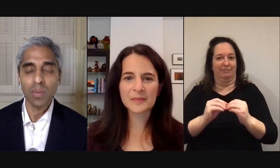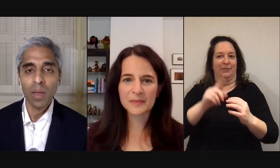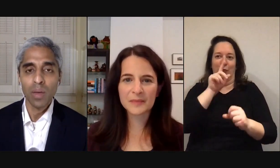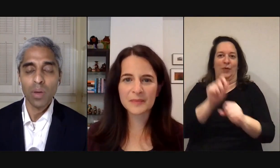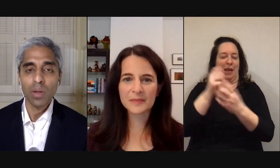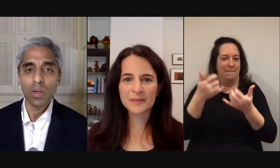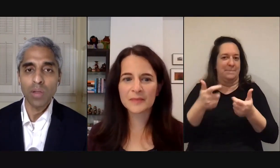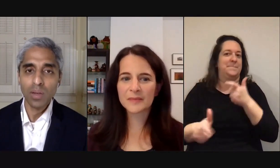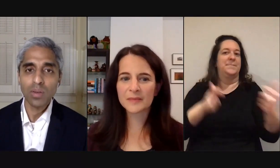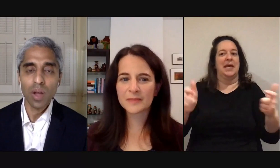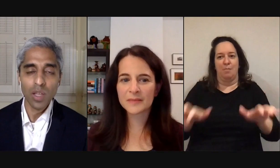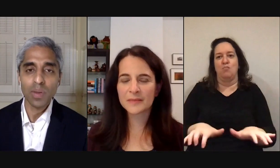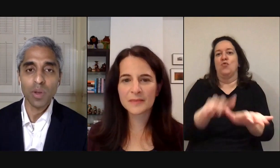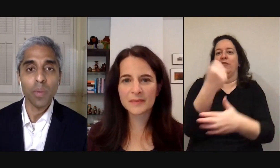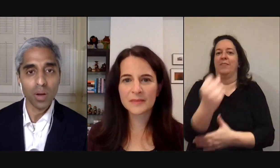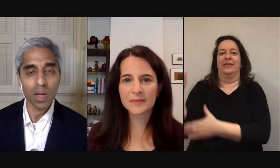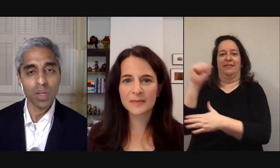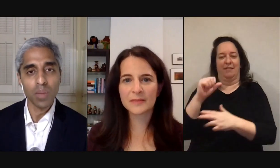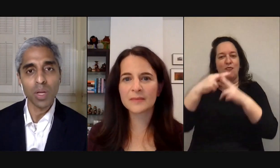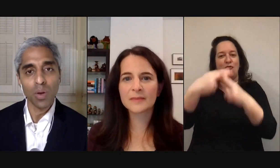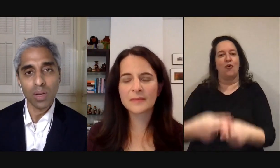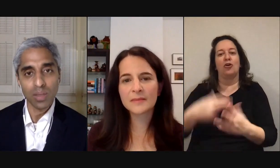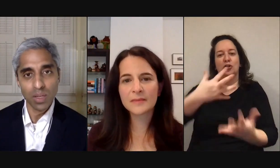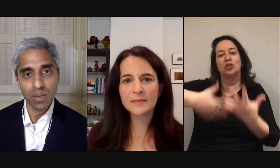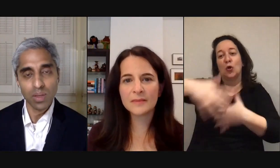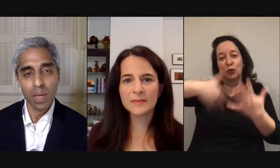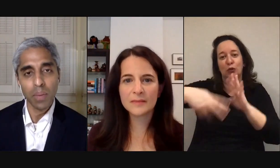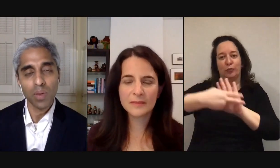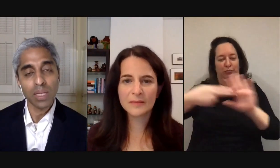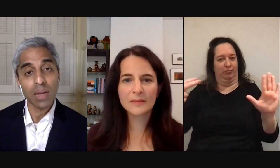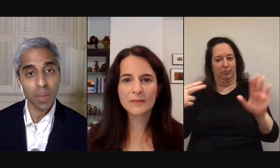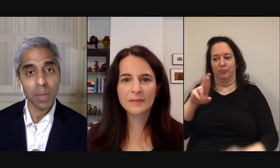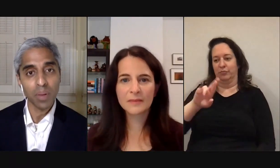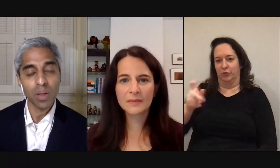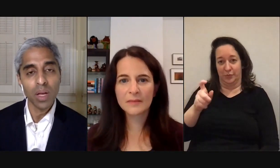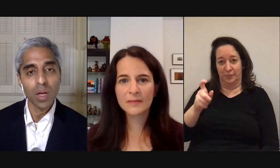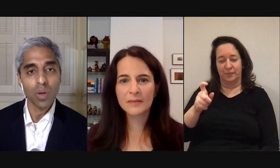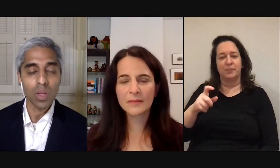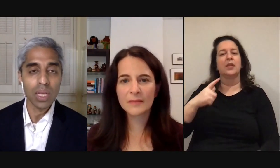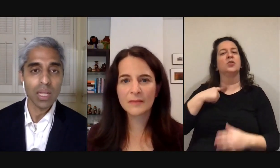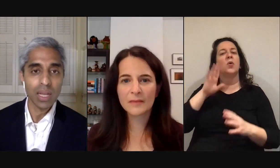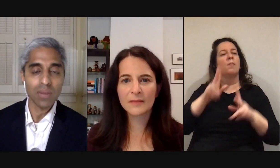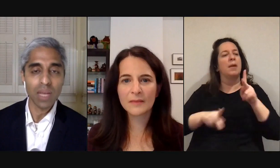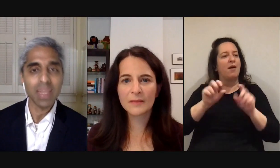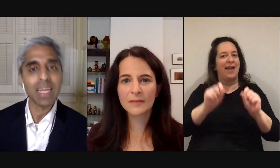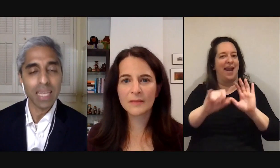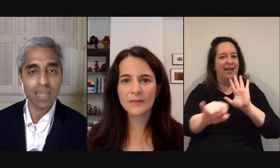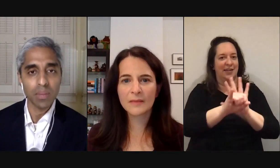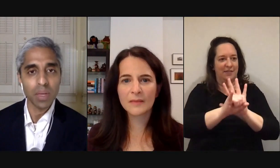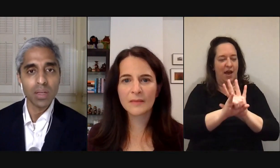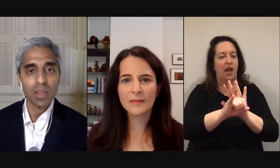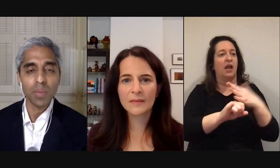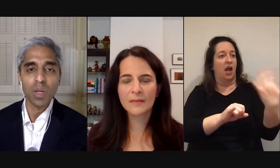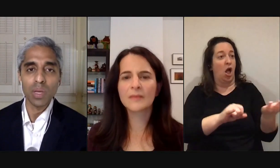countries where doctors and hospitals are partnering with community organizations to be able to identify people who are lonely in a clinical setting but then